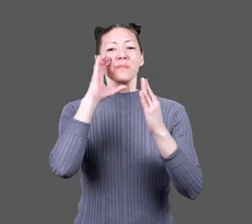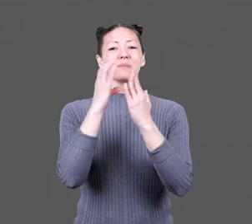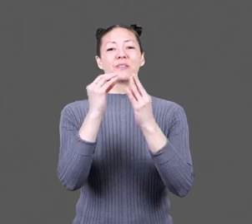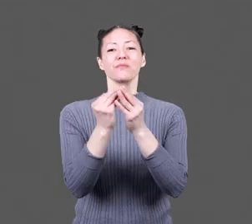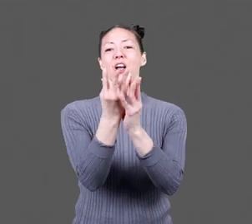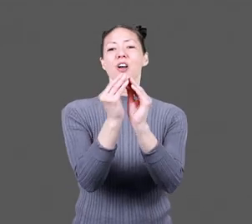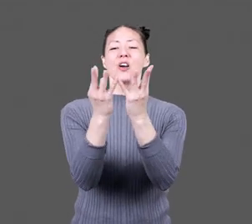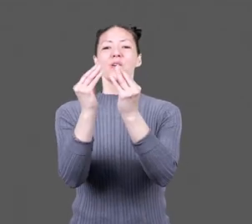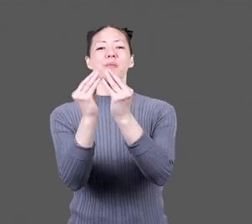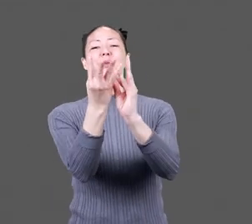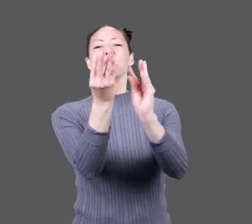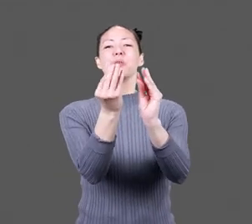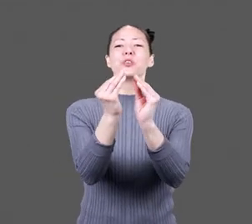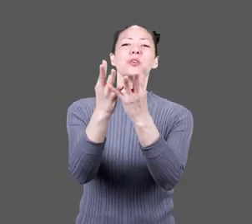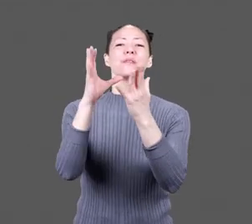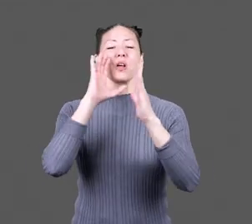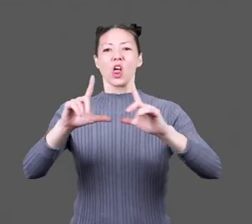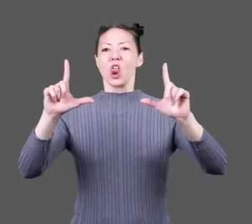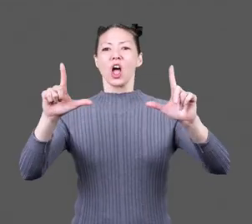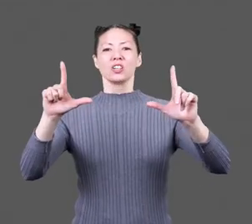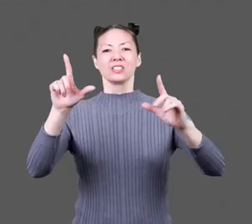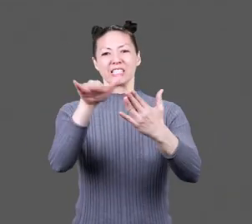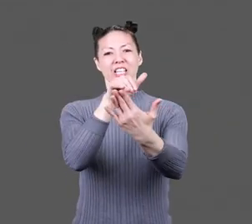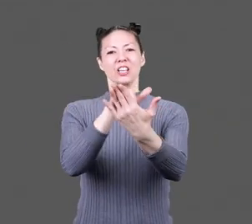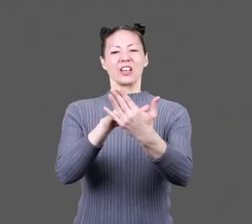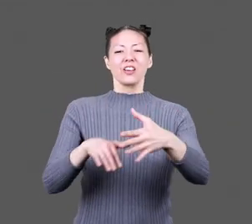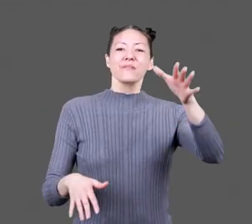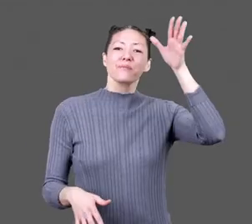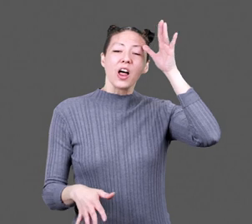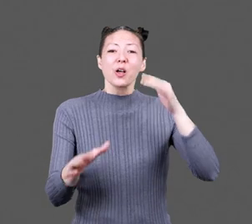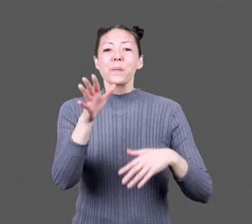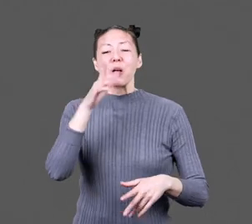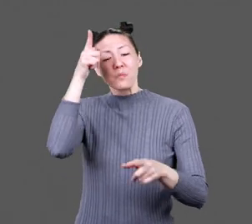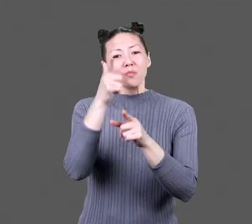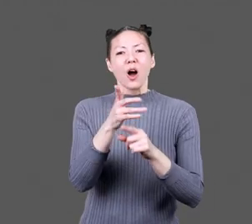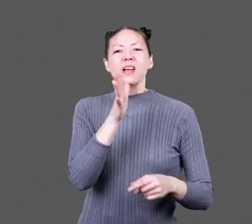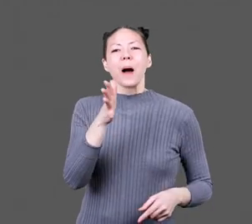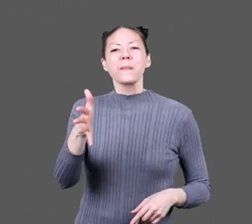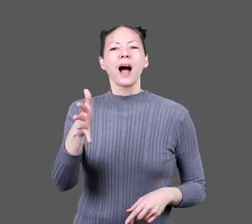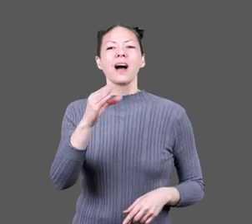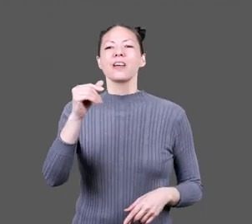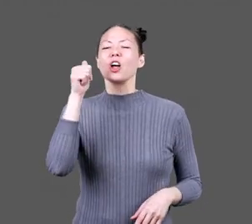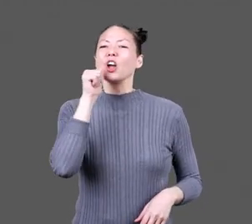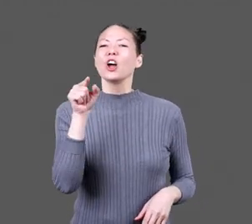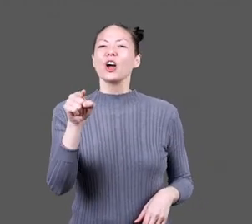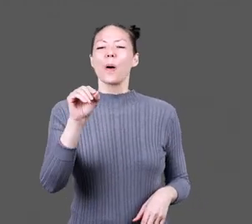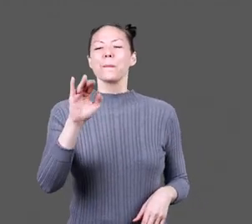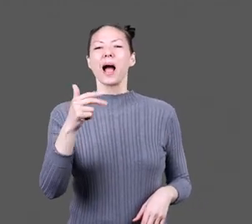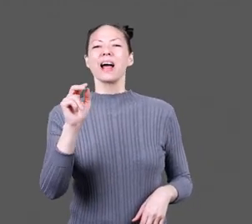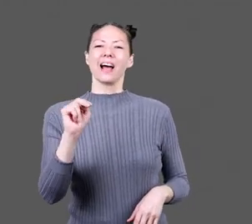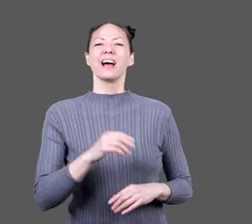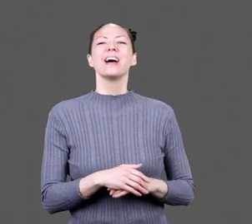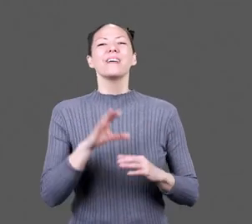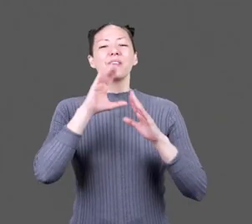Cherry blossoms cover the leafless tree. A large photo in the center shows father, mother, brother, Obachan, and the girl.